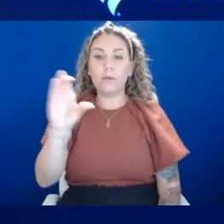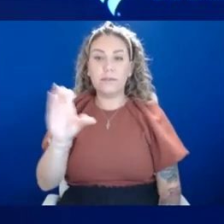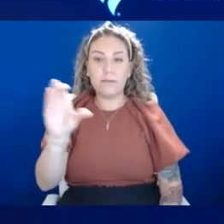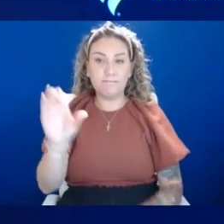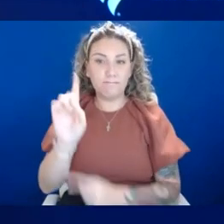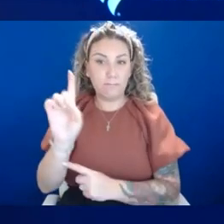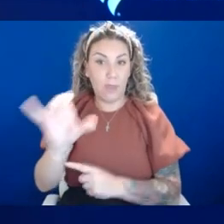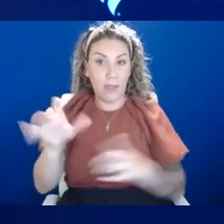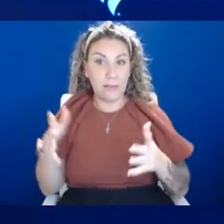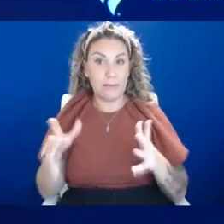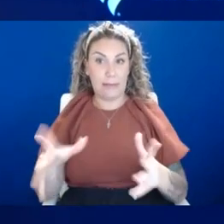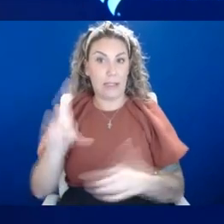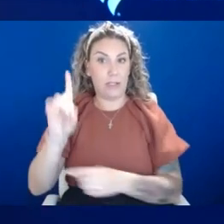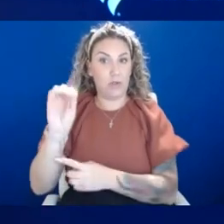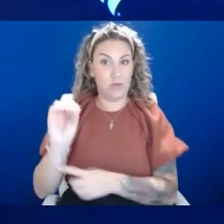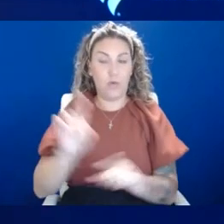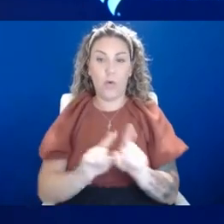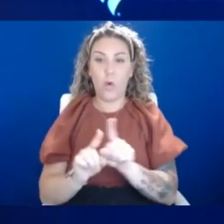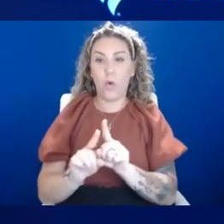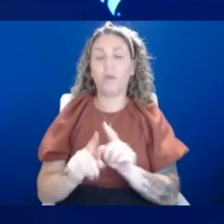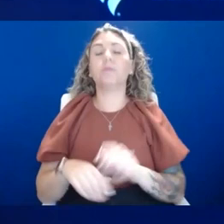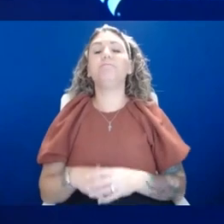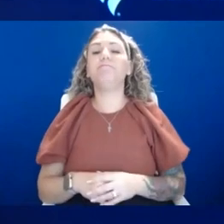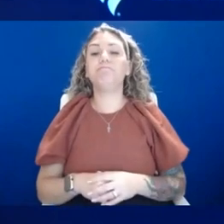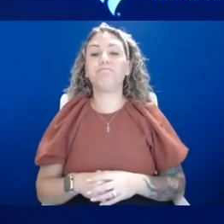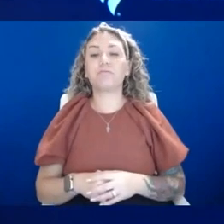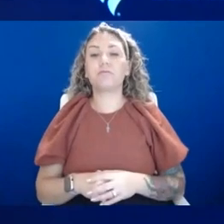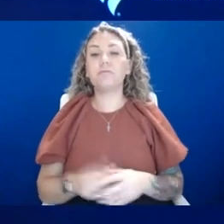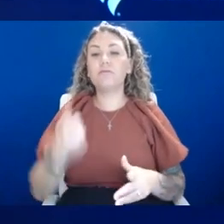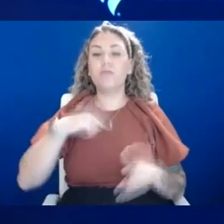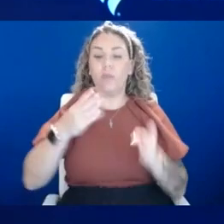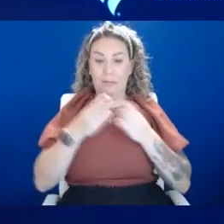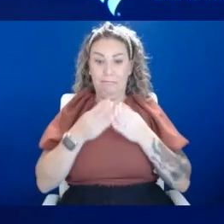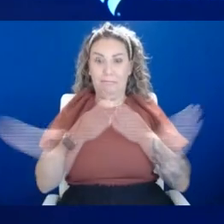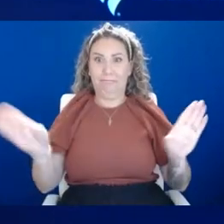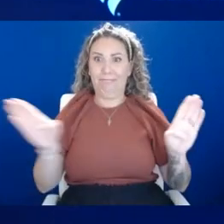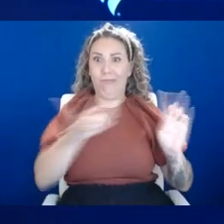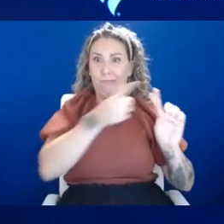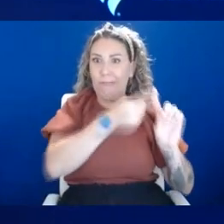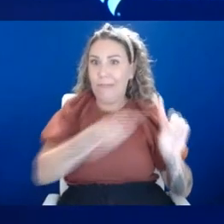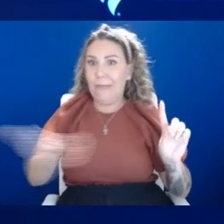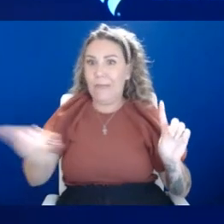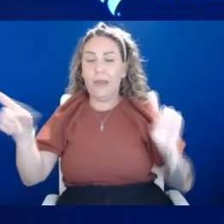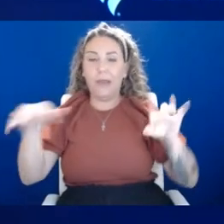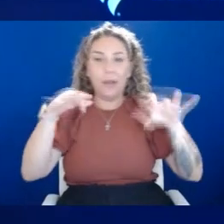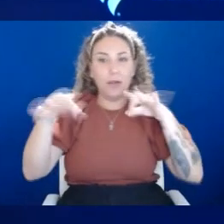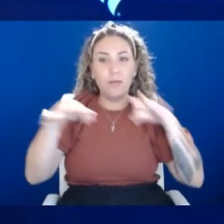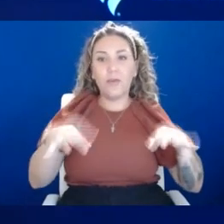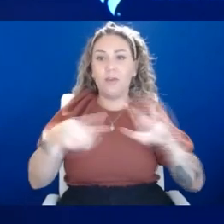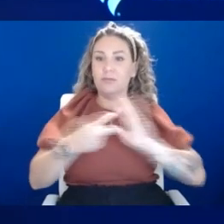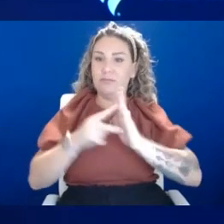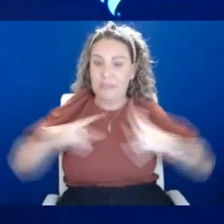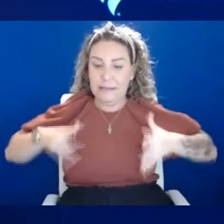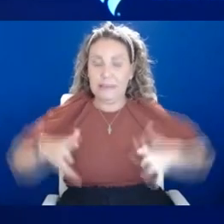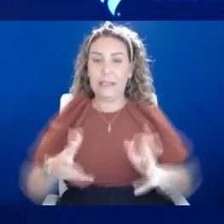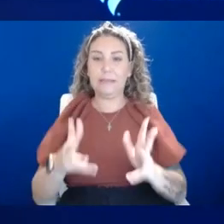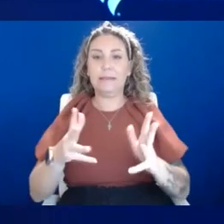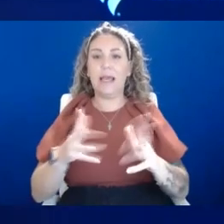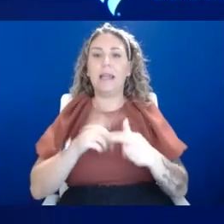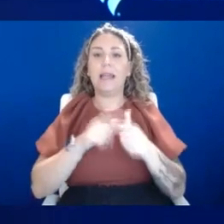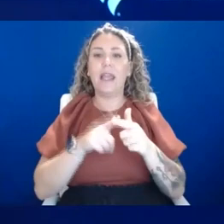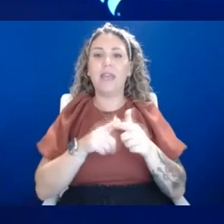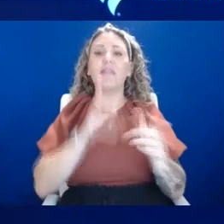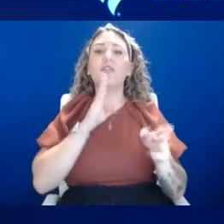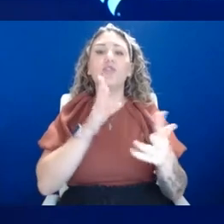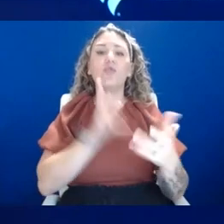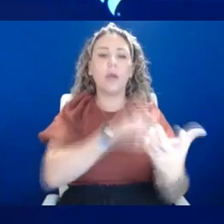disorder also. And so we have this kind of wide ranging definition of, of the symptoms of anxiety, and then they can fit into different boxes. But really